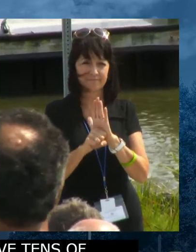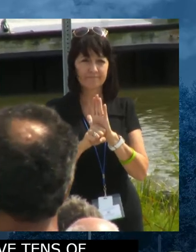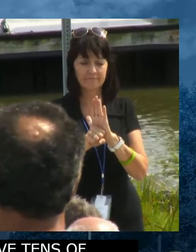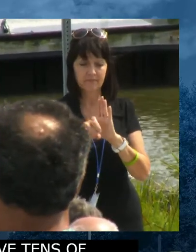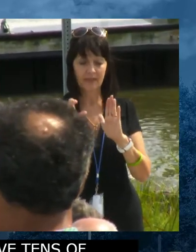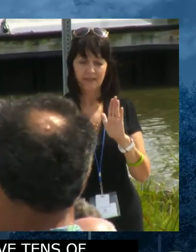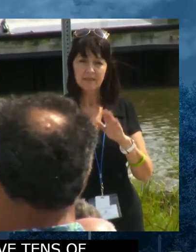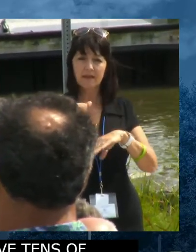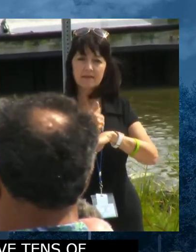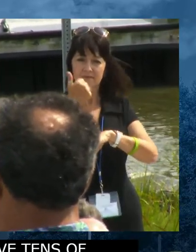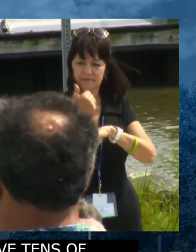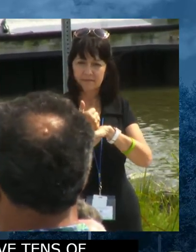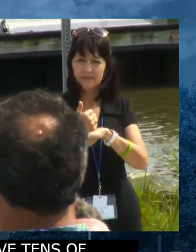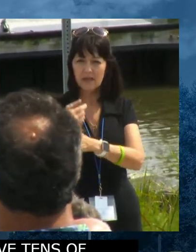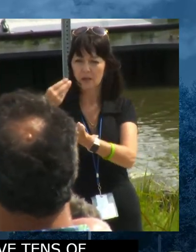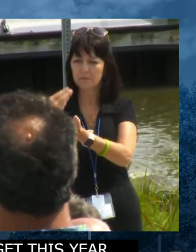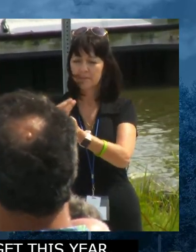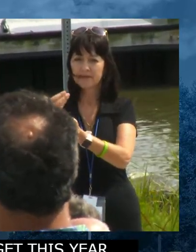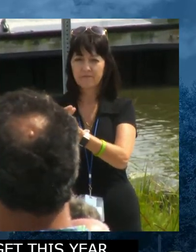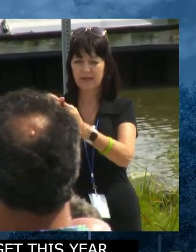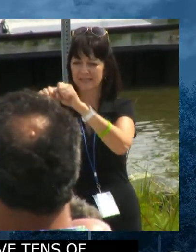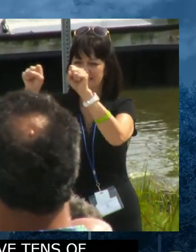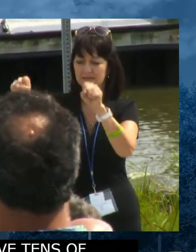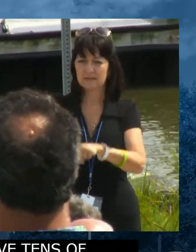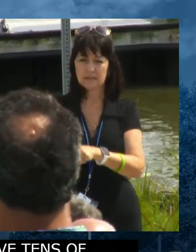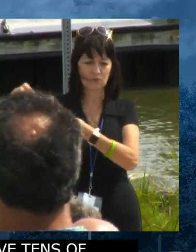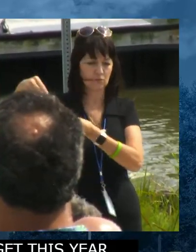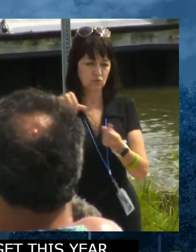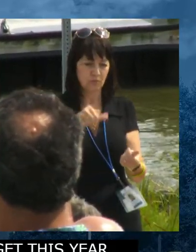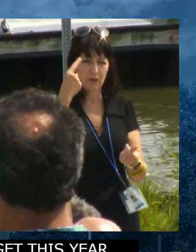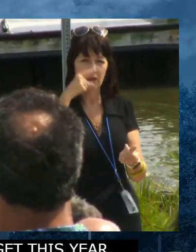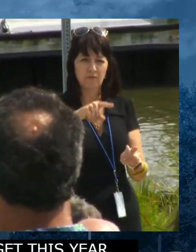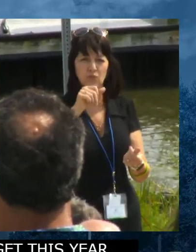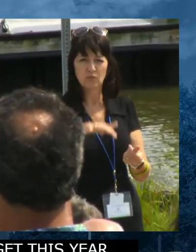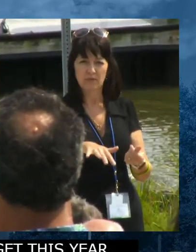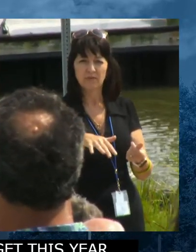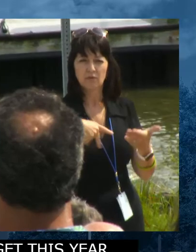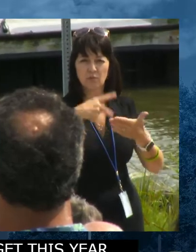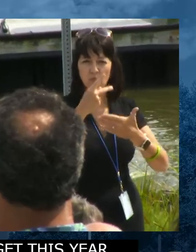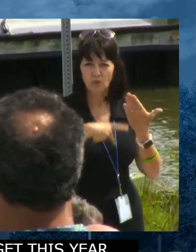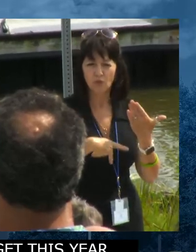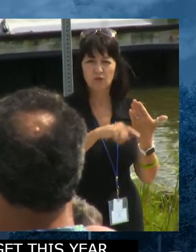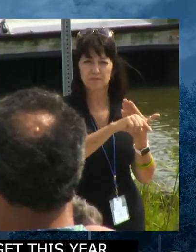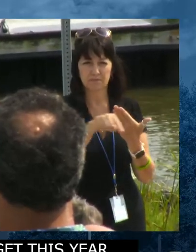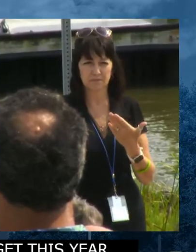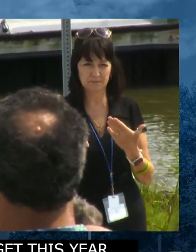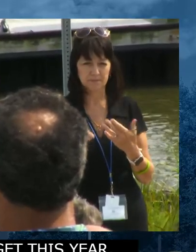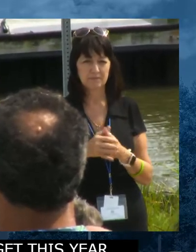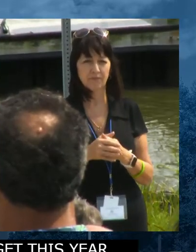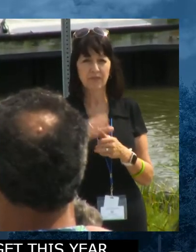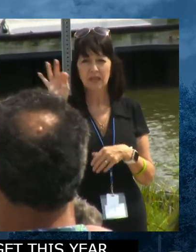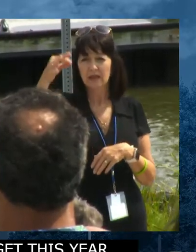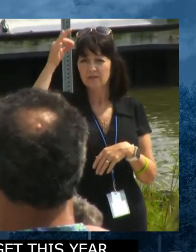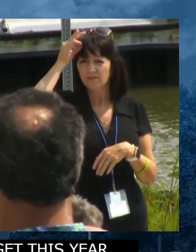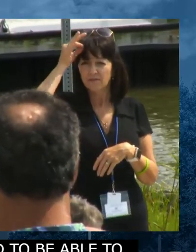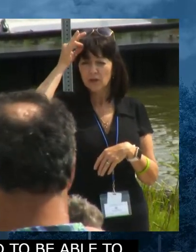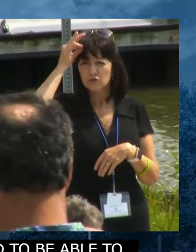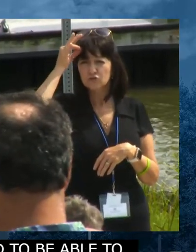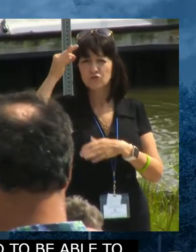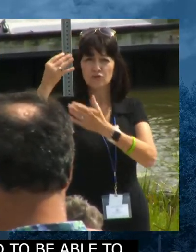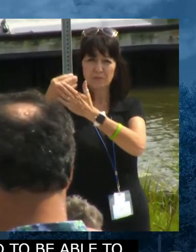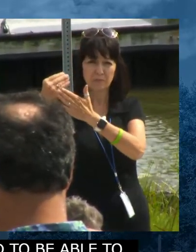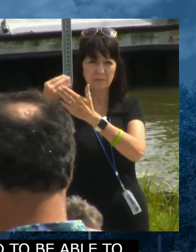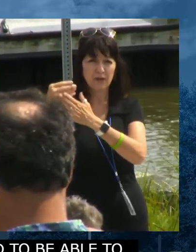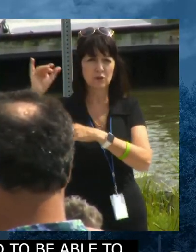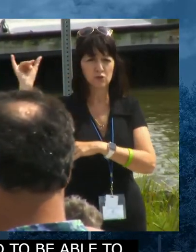funding mechanism for these systems. And in addition to that, federal resources coming with the